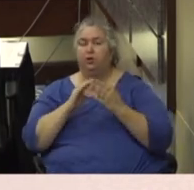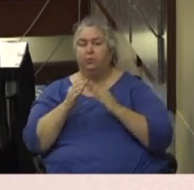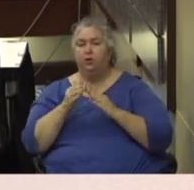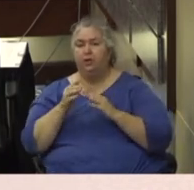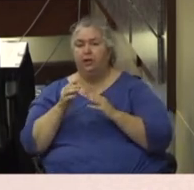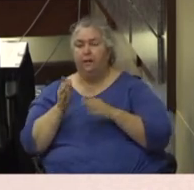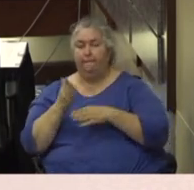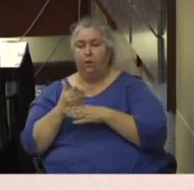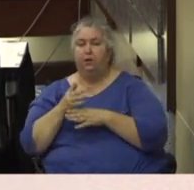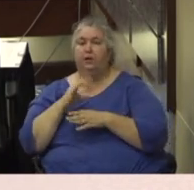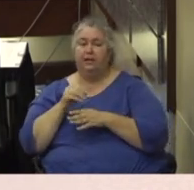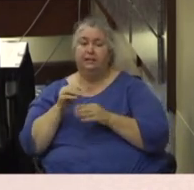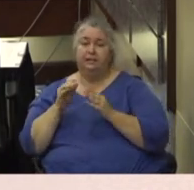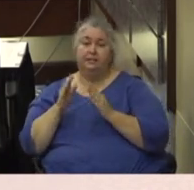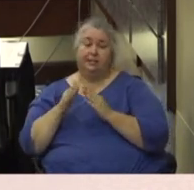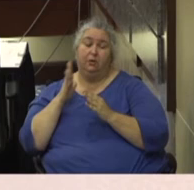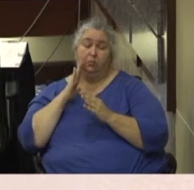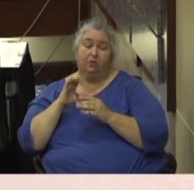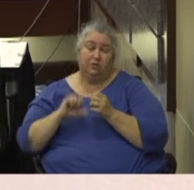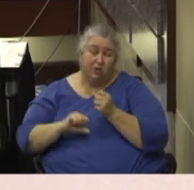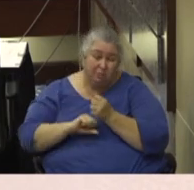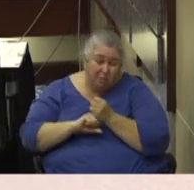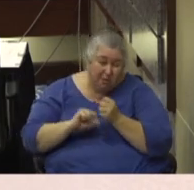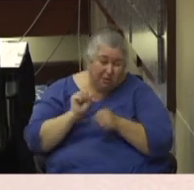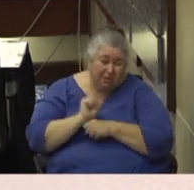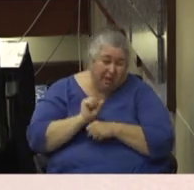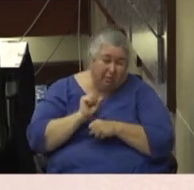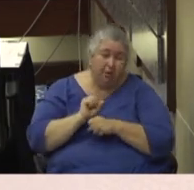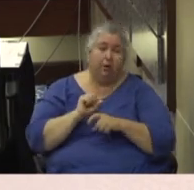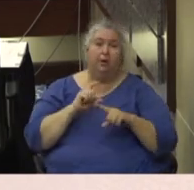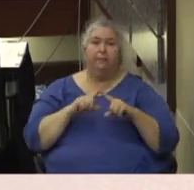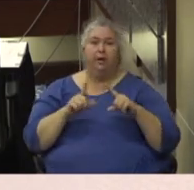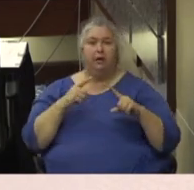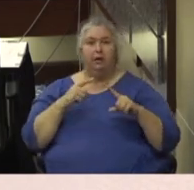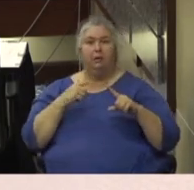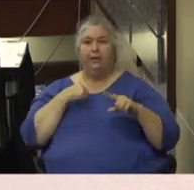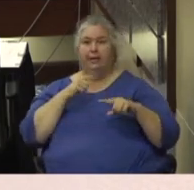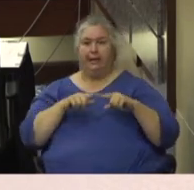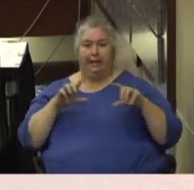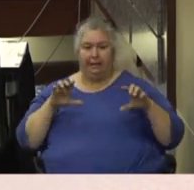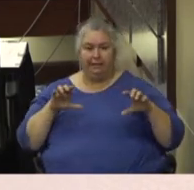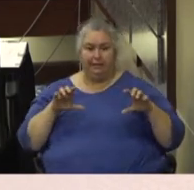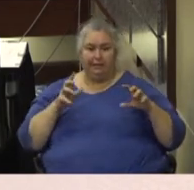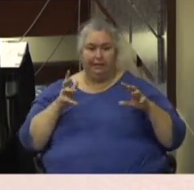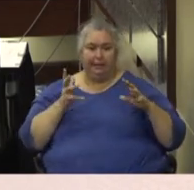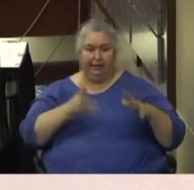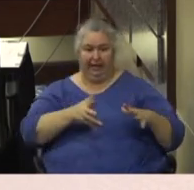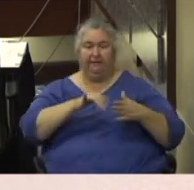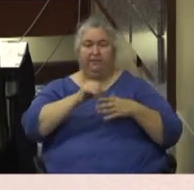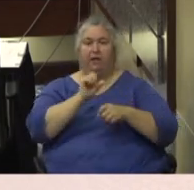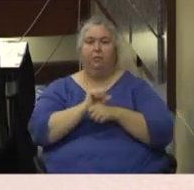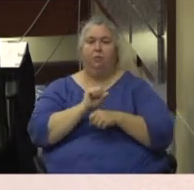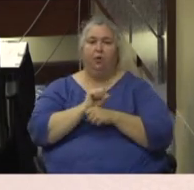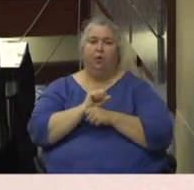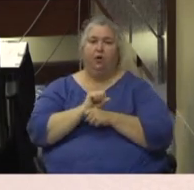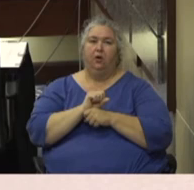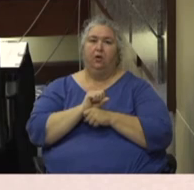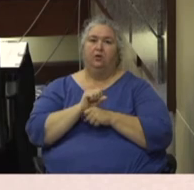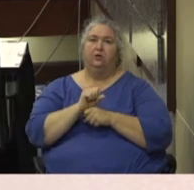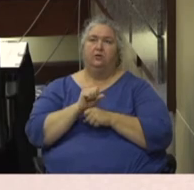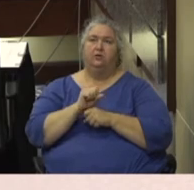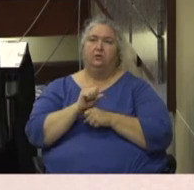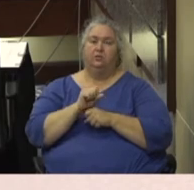the city will support that work, but we can't lead that work. And, and I, I really appreciate the leadership that, uh, that you all are giving to this. Um,